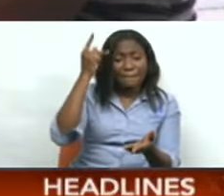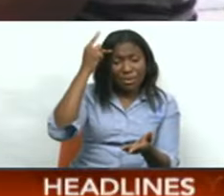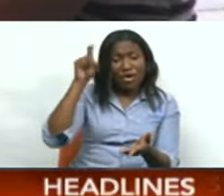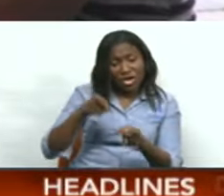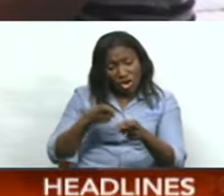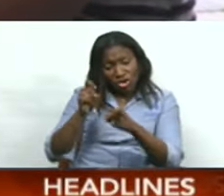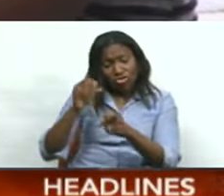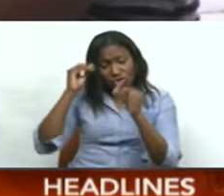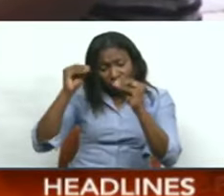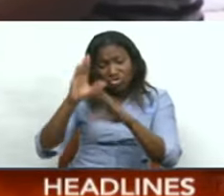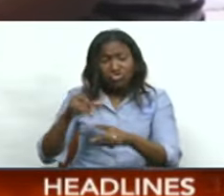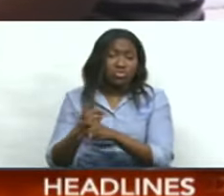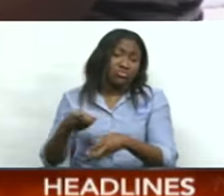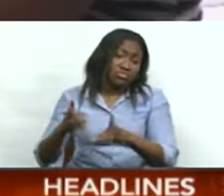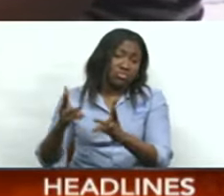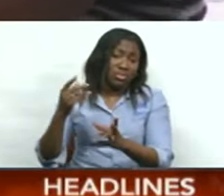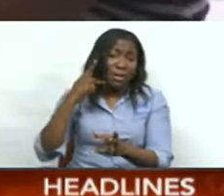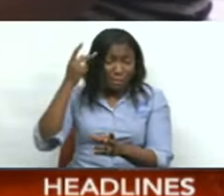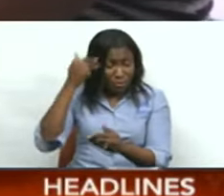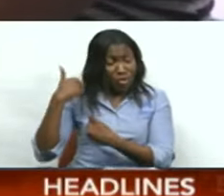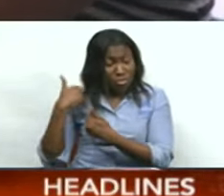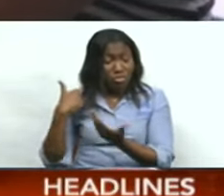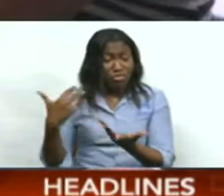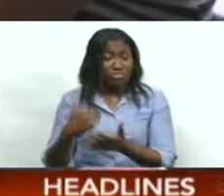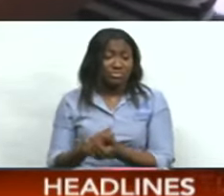controlling the children at end of the day. That's all.